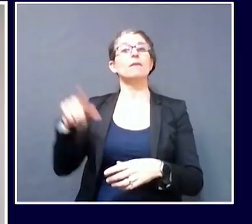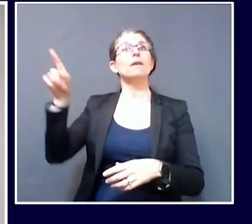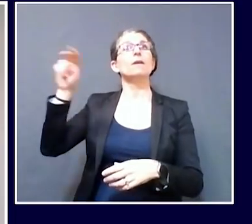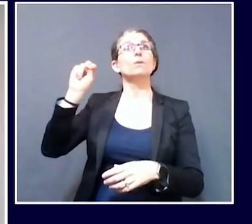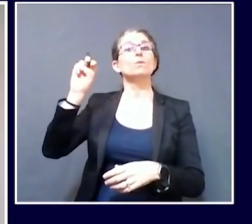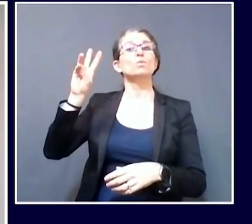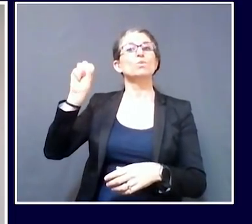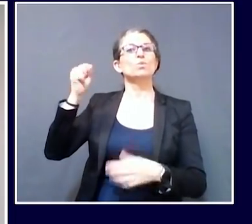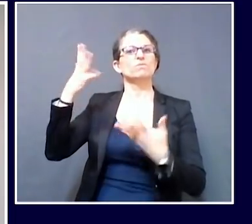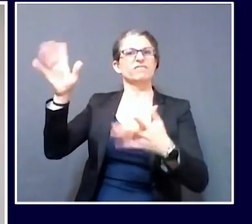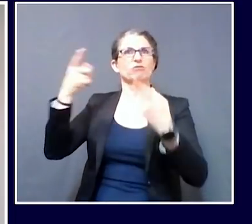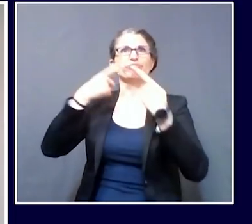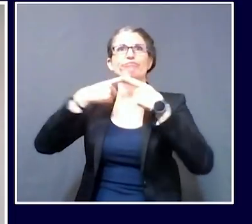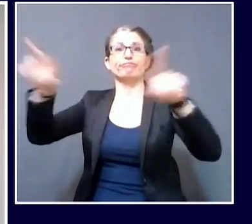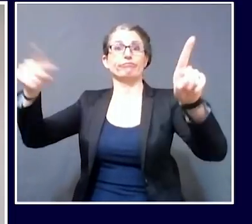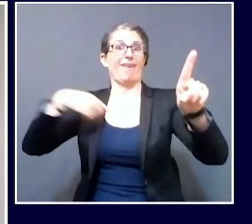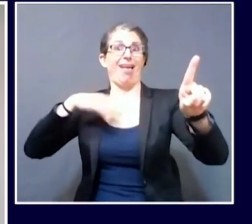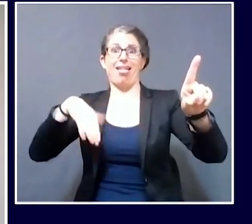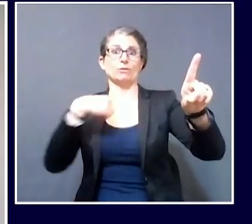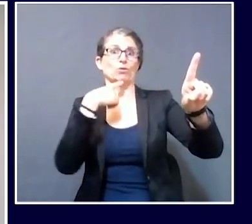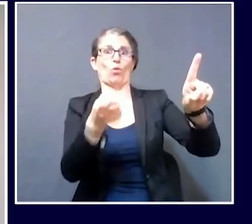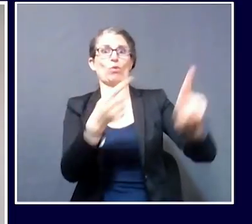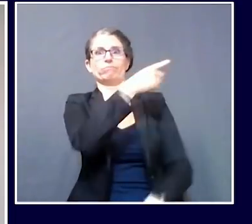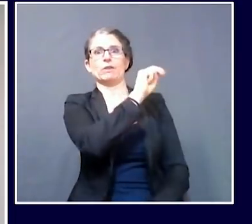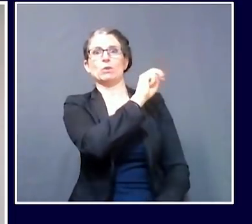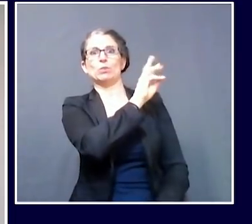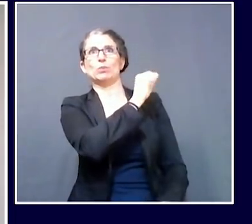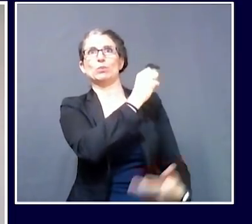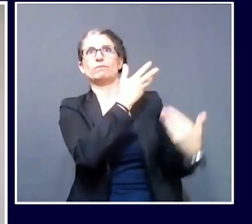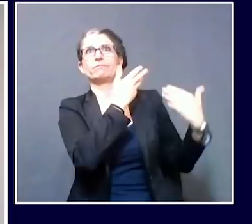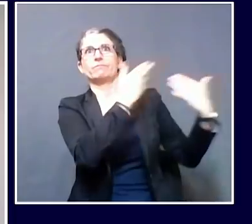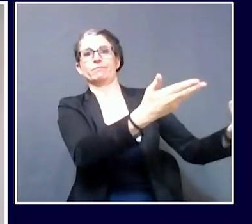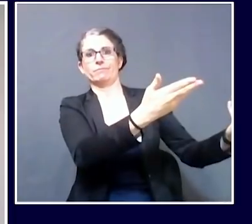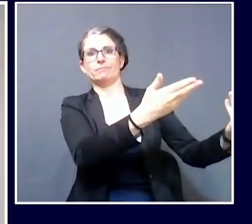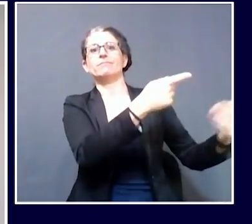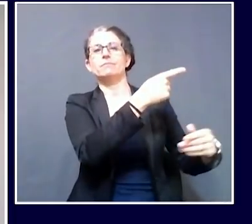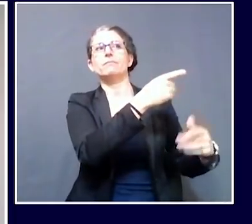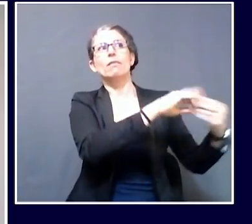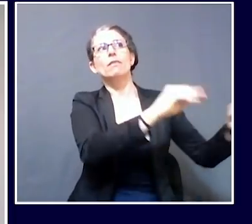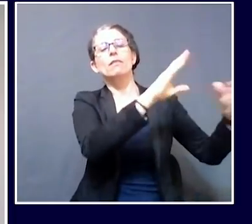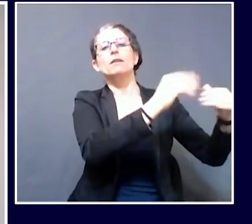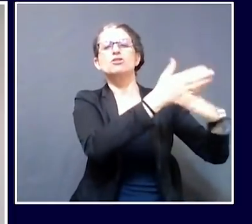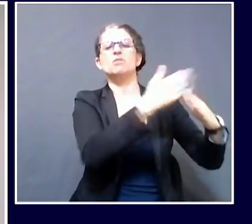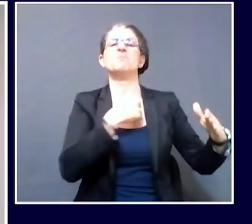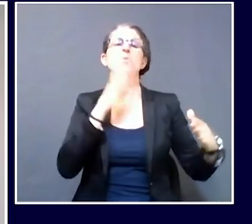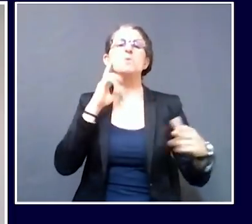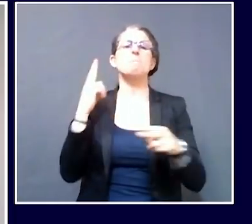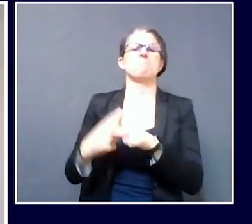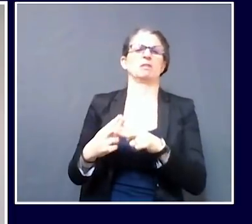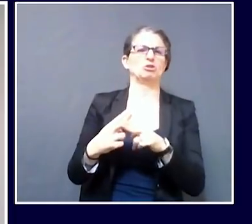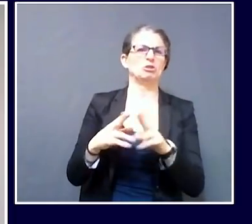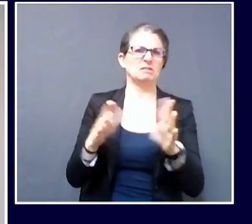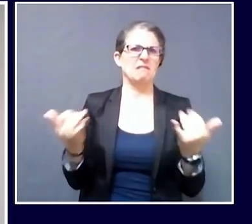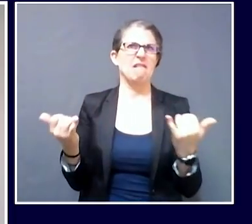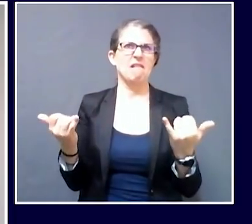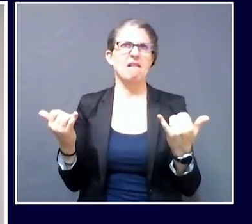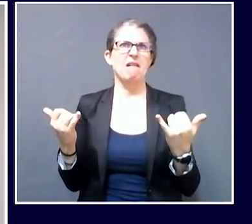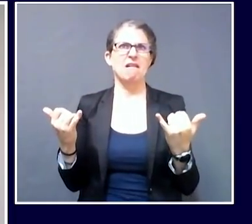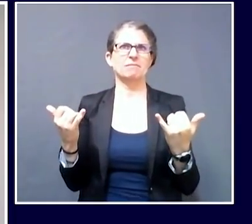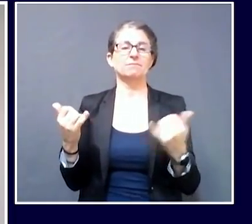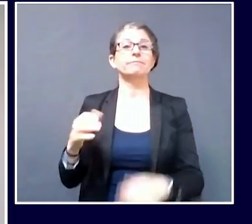outbreak situation, so I'd like to catch everyone up on that front today. The first is that at Cape Memory Care,